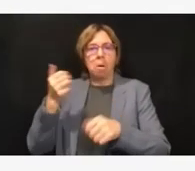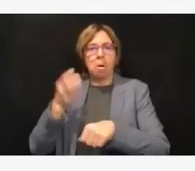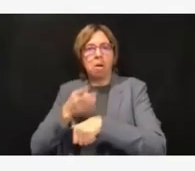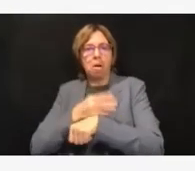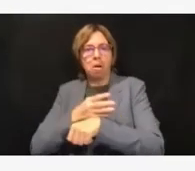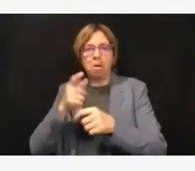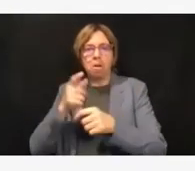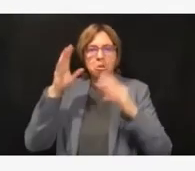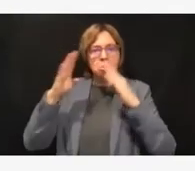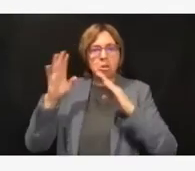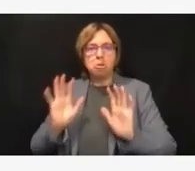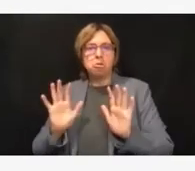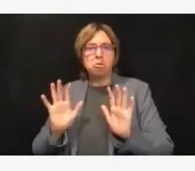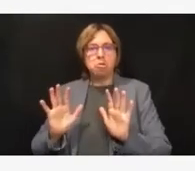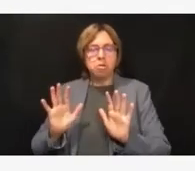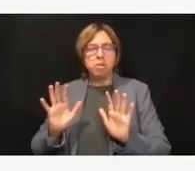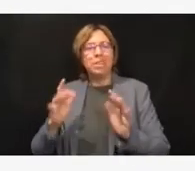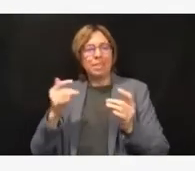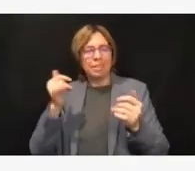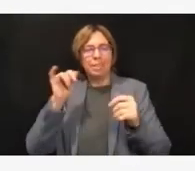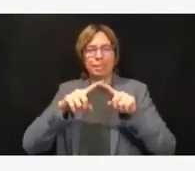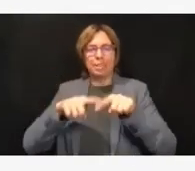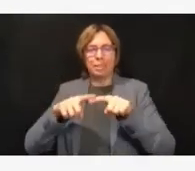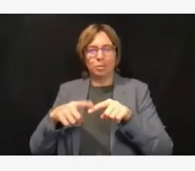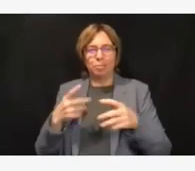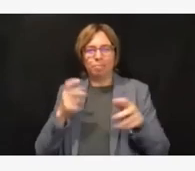this particular Delta surge?